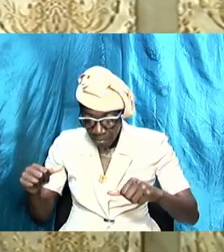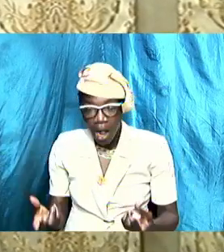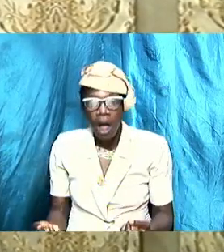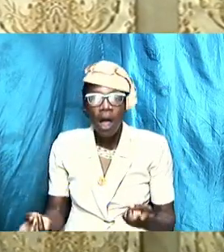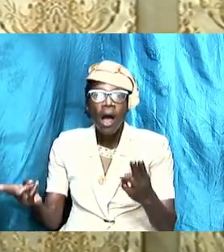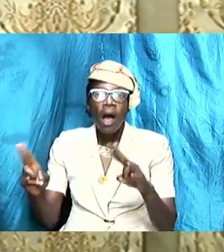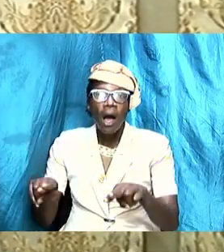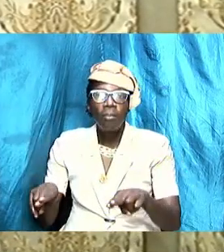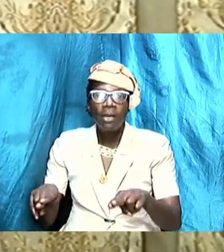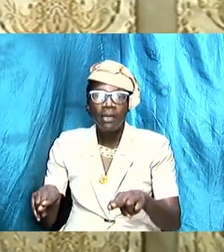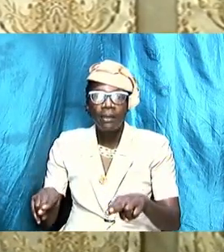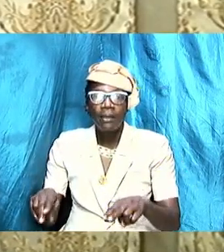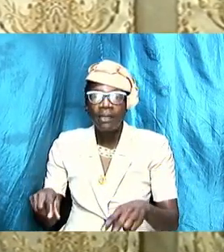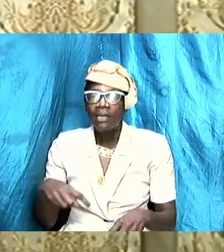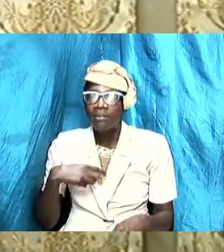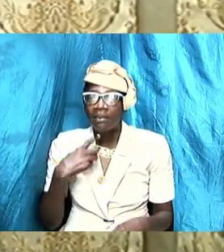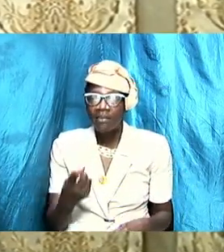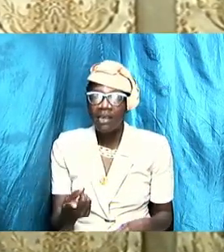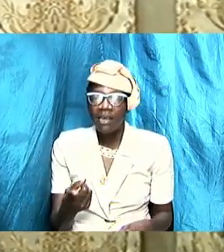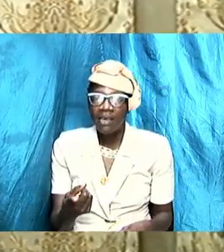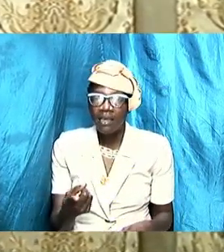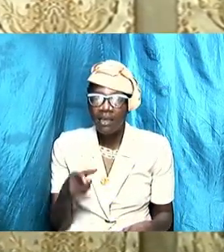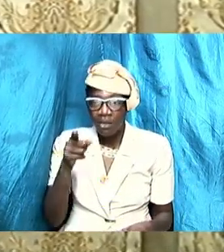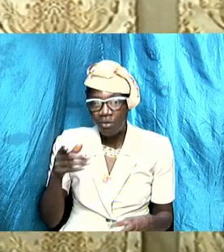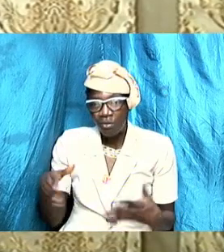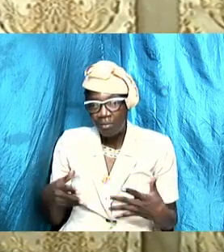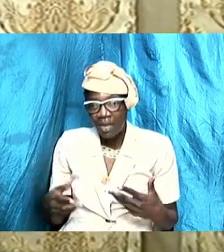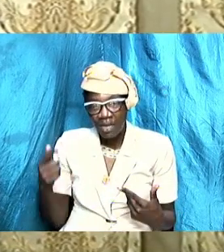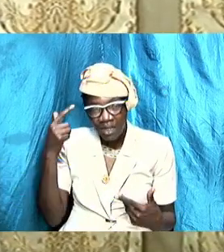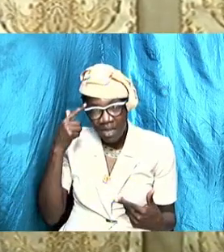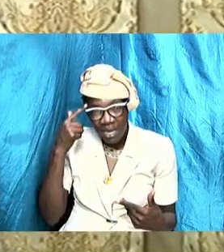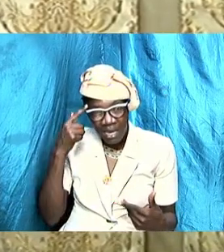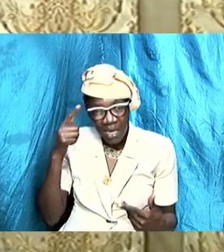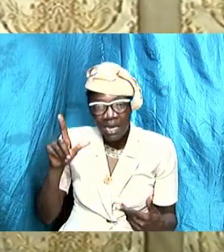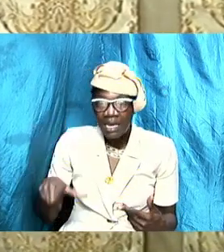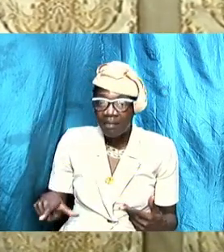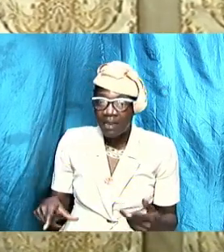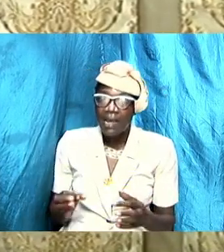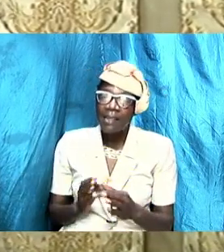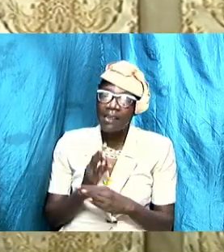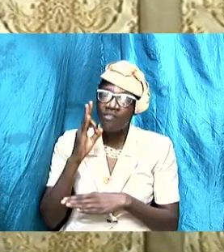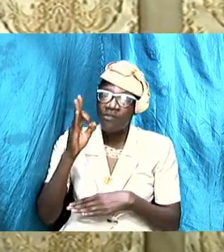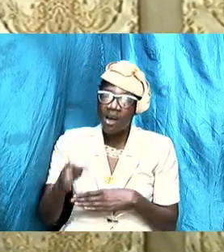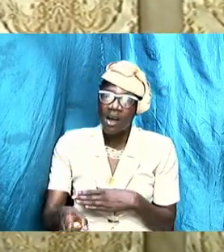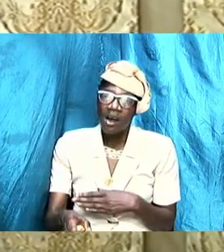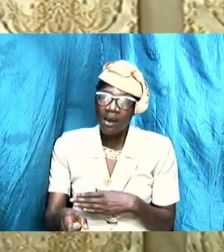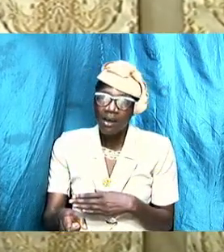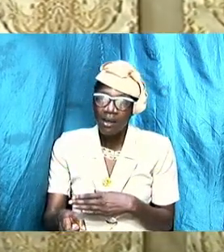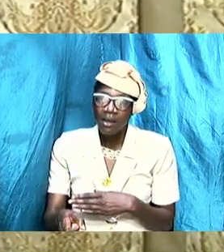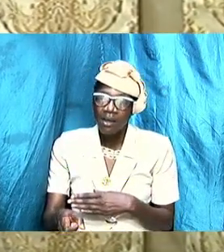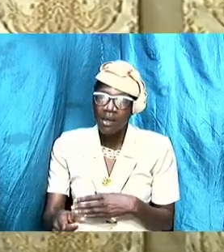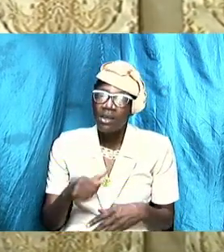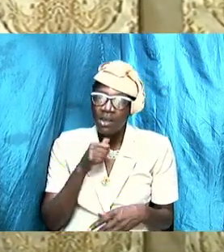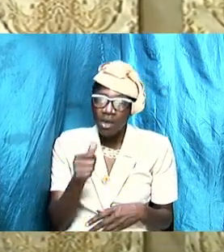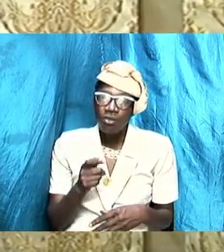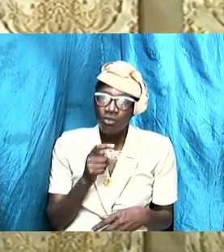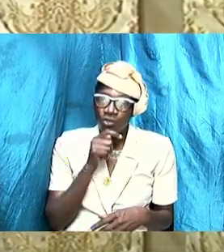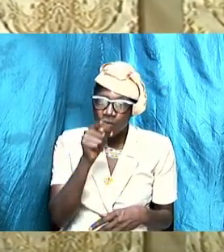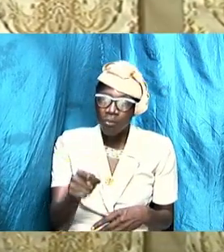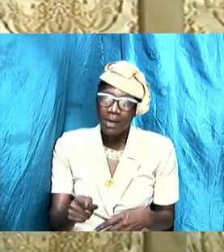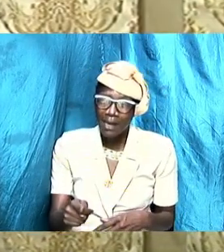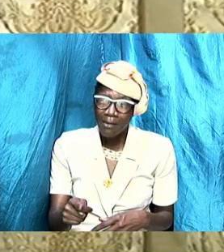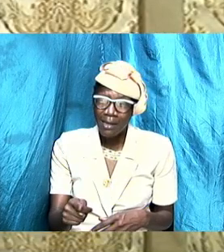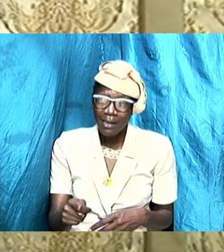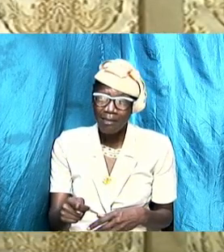And I am saying, you might think it is too late and it is far gone, but that is not true. And